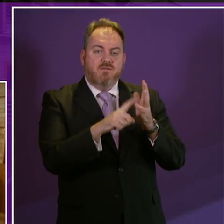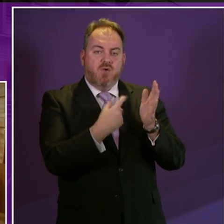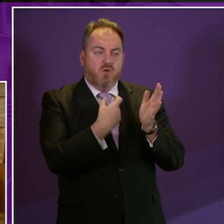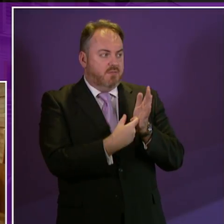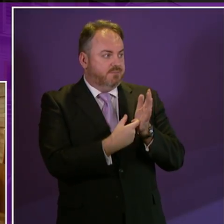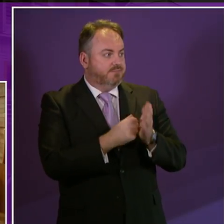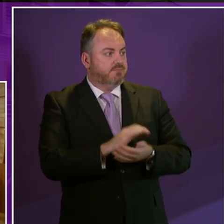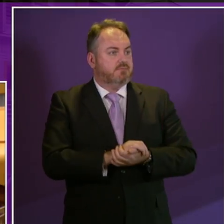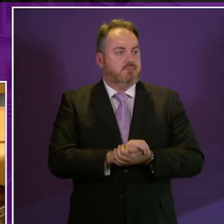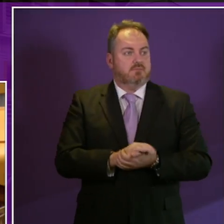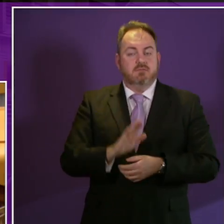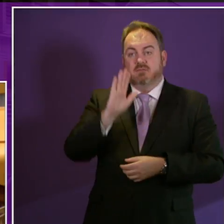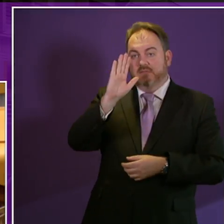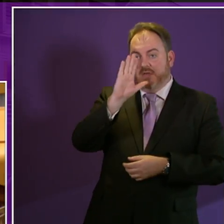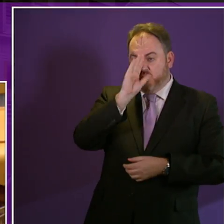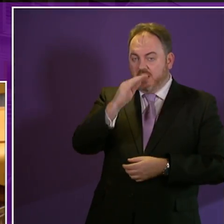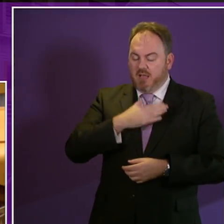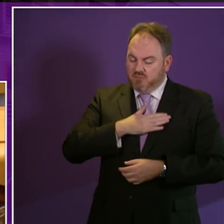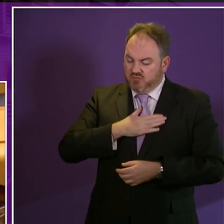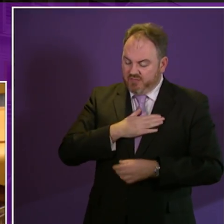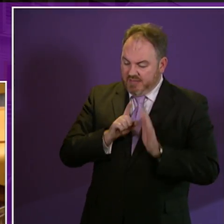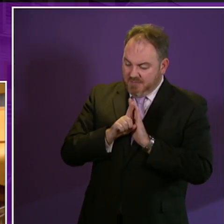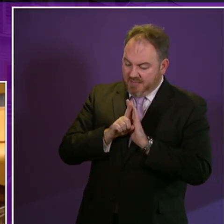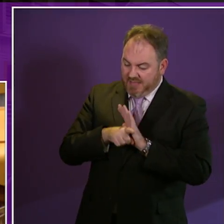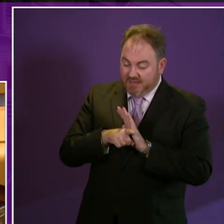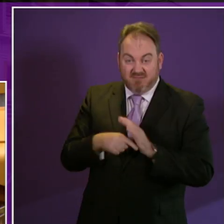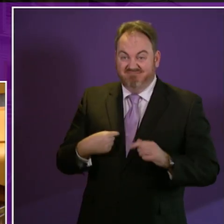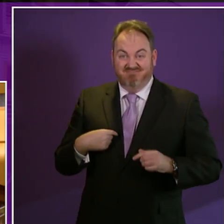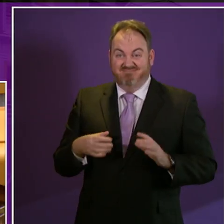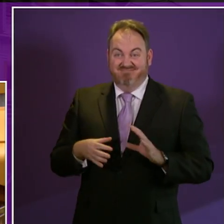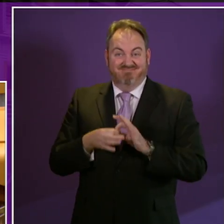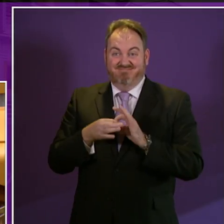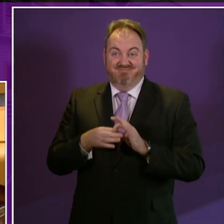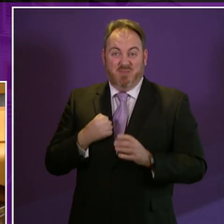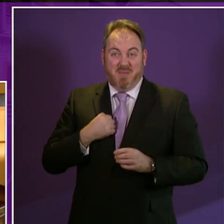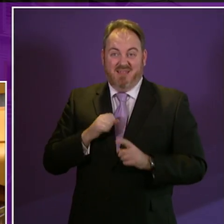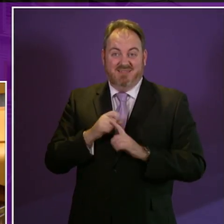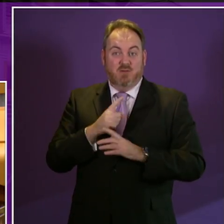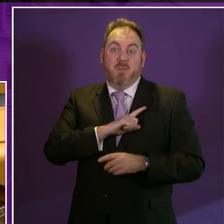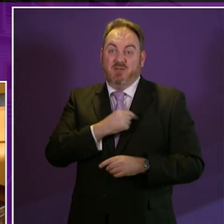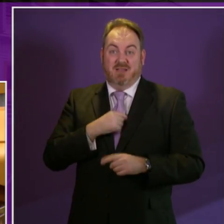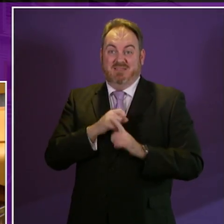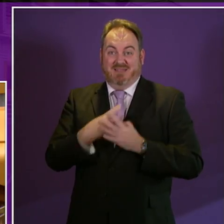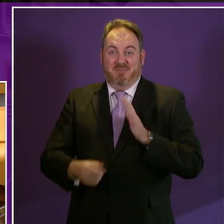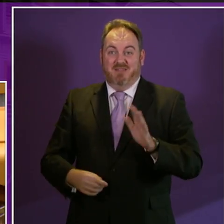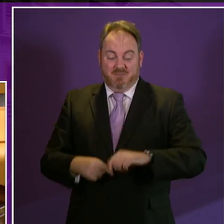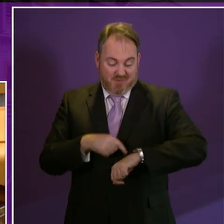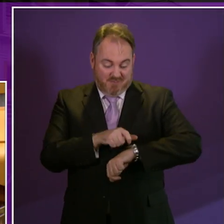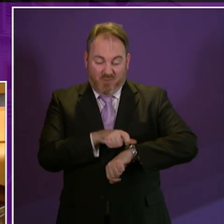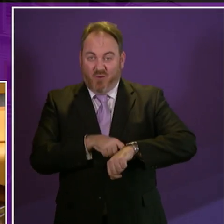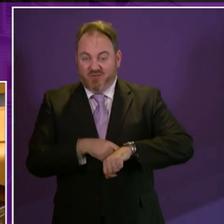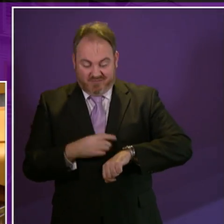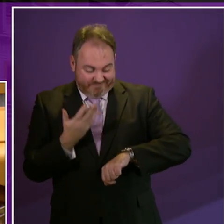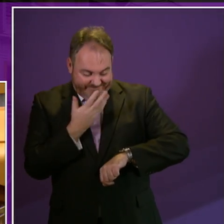to you and to the Minister for arriving slightly late. Nothing to do with disability. I just can't read a watch. Since I was